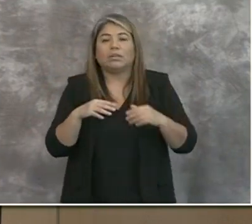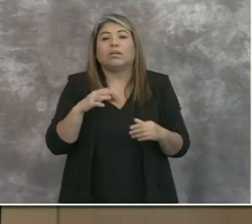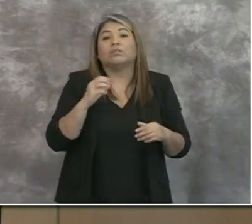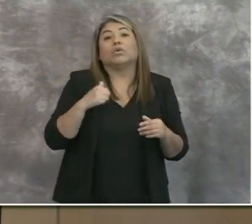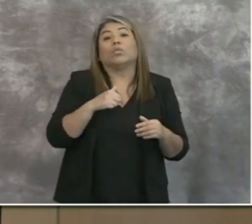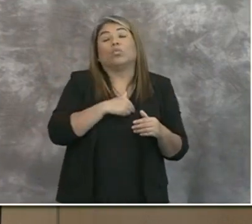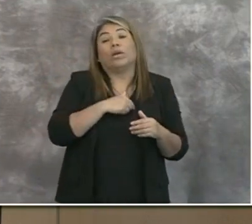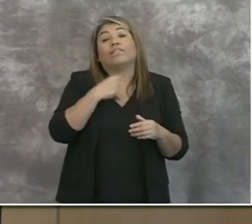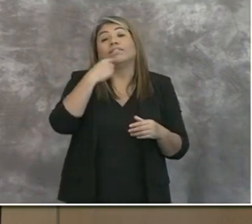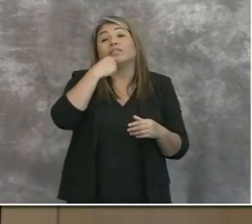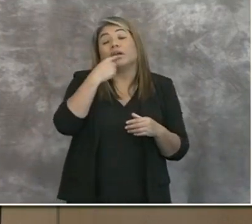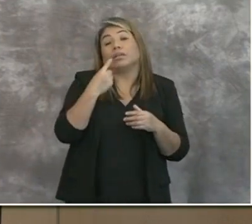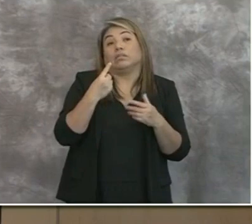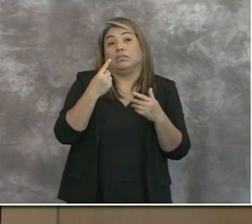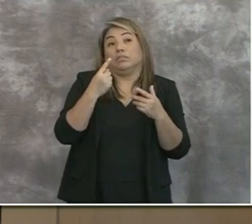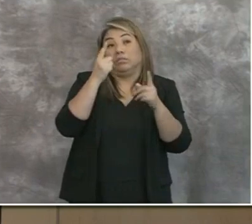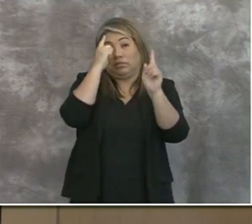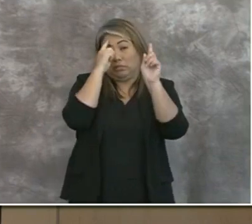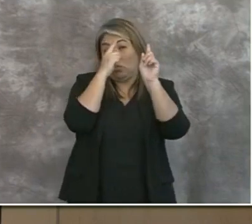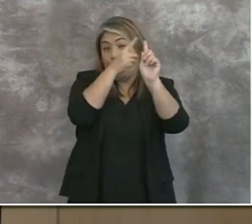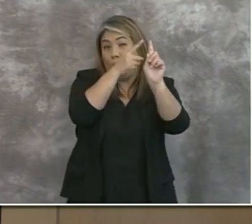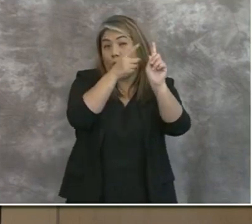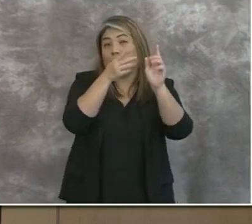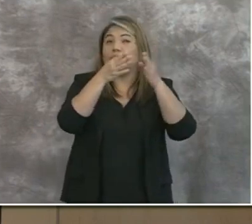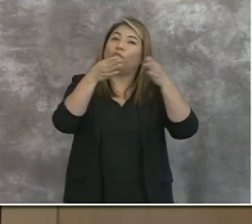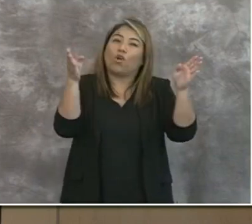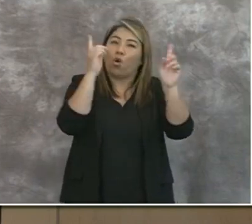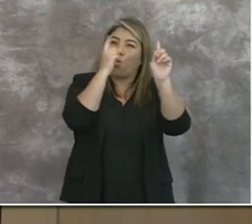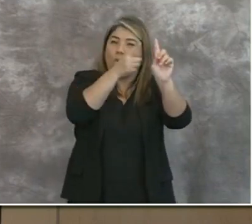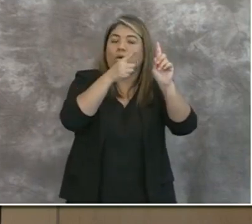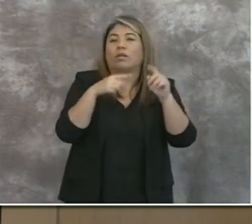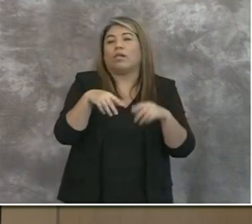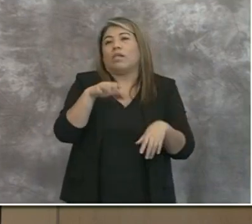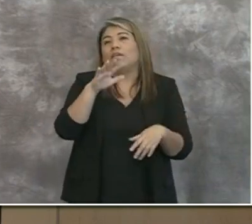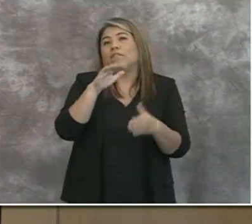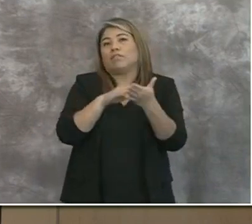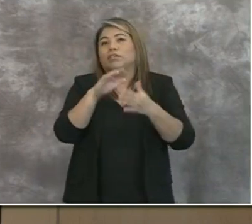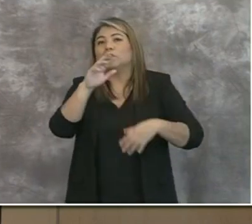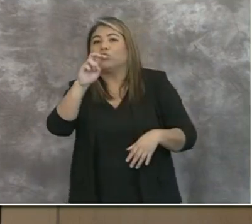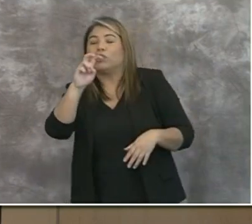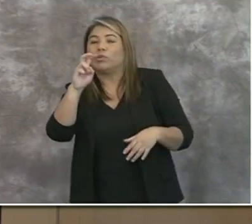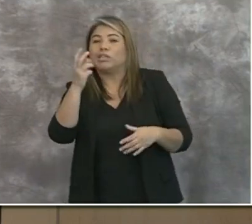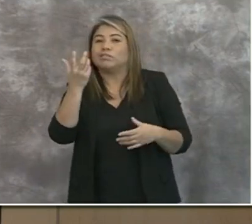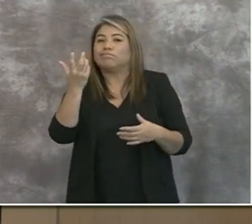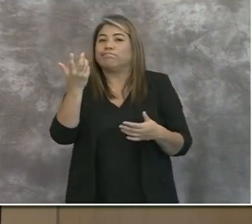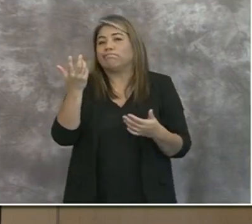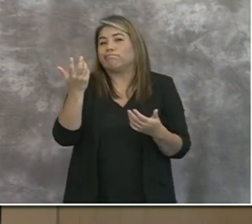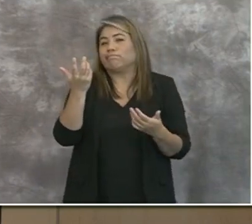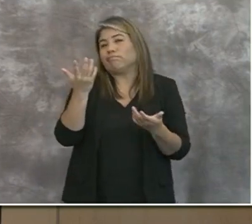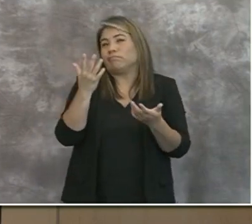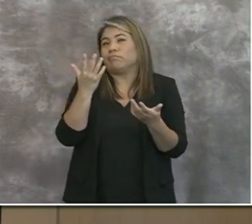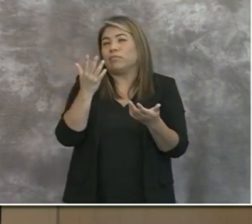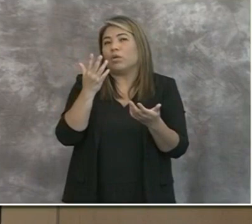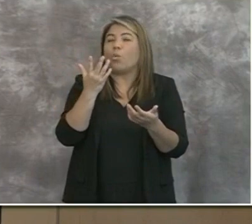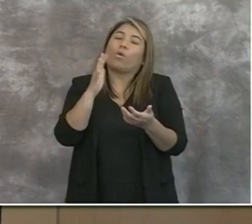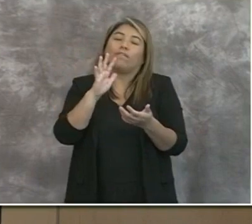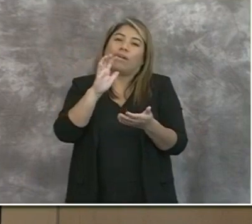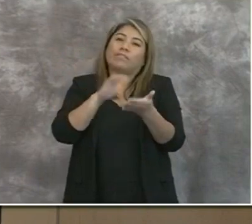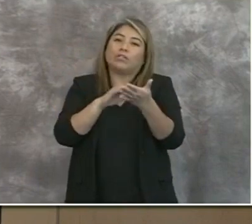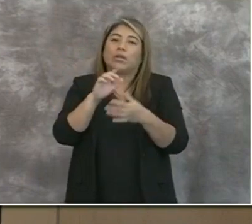an overall goal of 5,200, actually 5,160